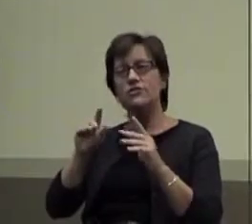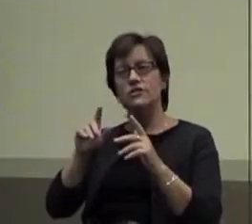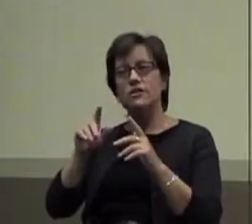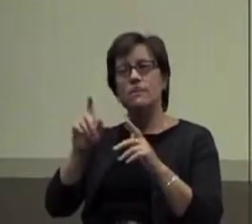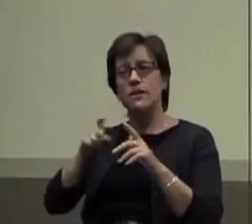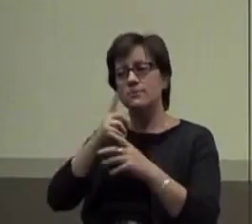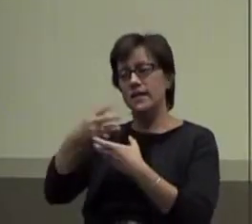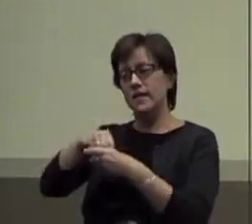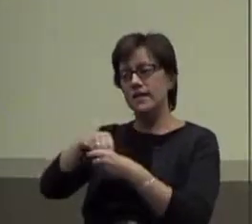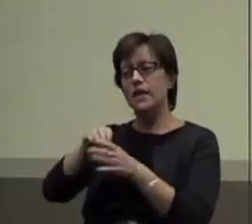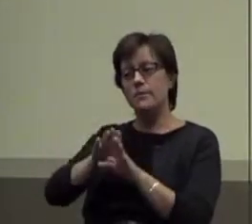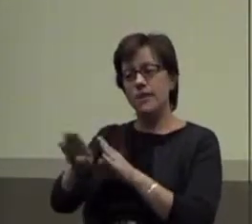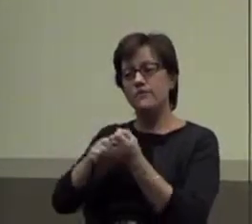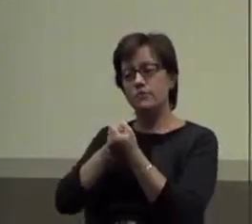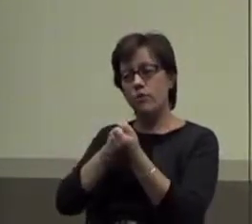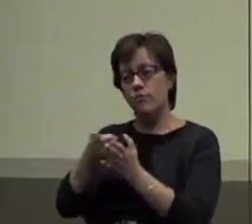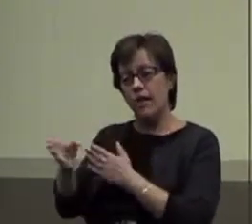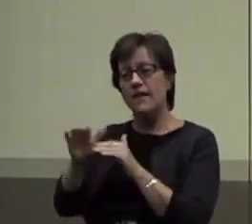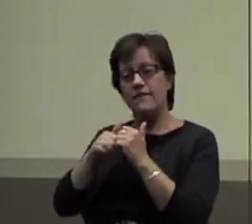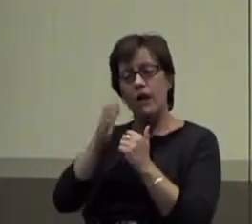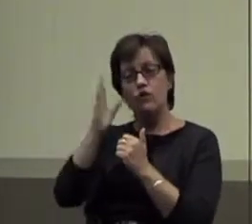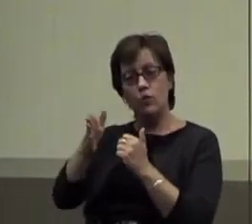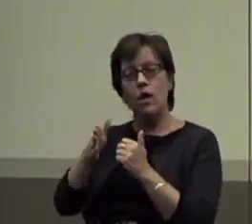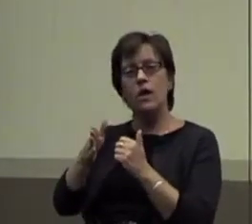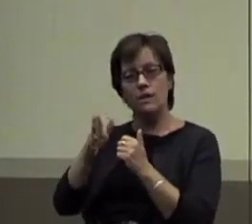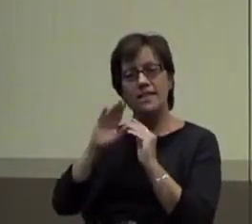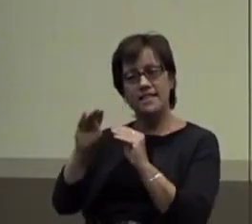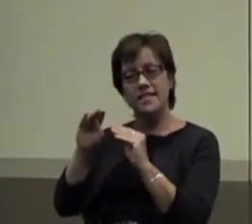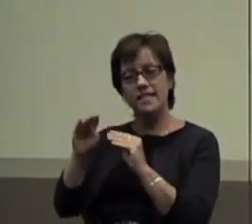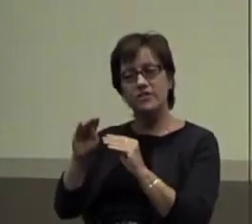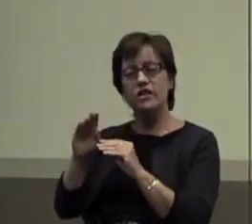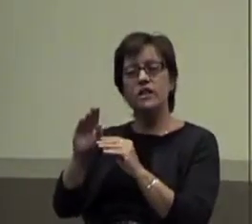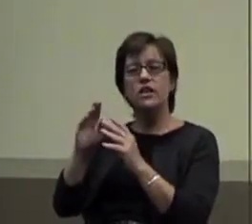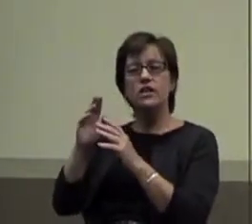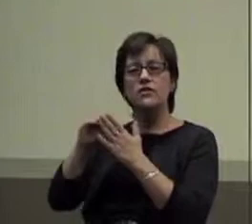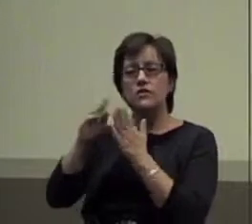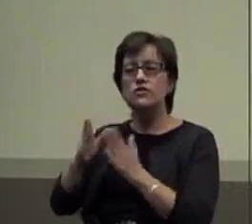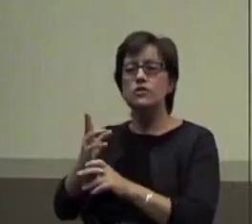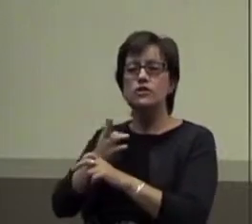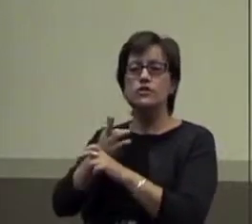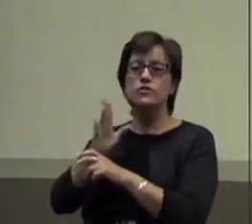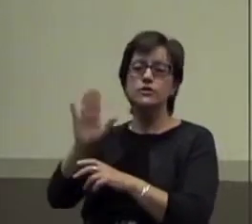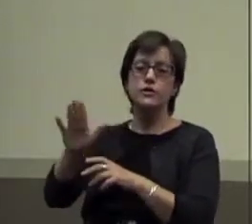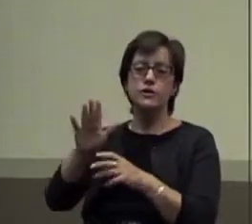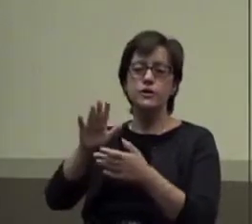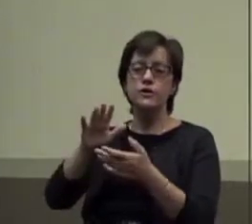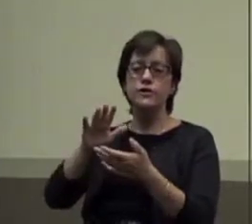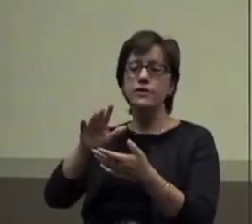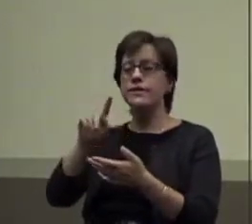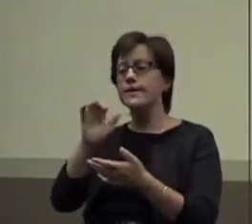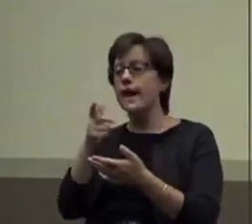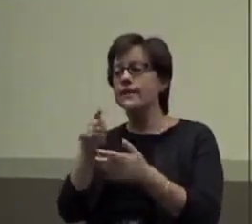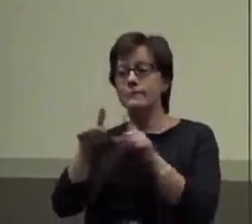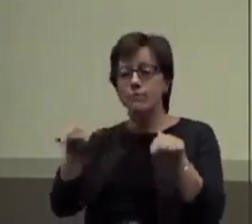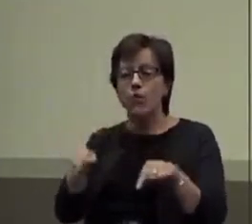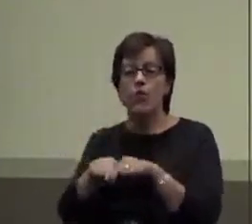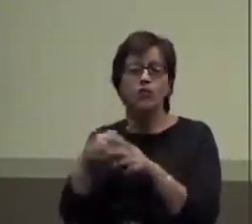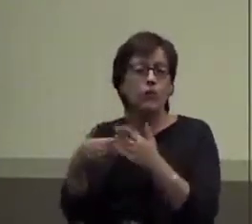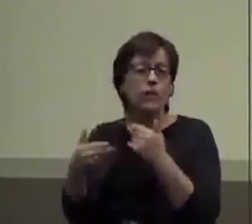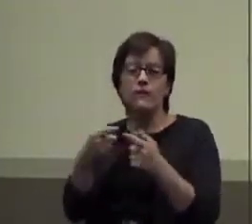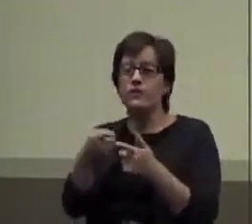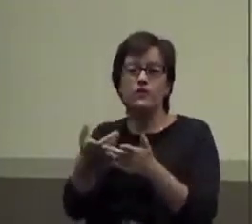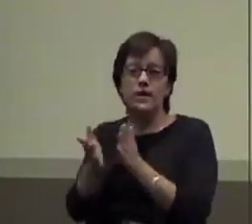Your behavior support plan. Of how you're going to actually teach the student to use their PECS board. Or whatever it is that you're asking them to use. Okay?